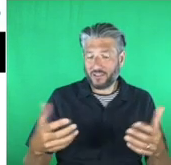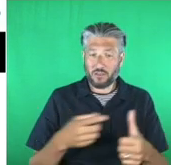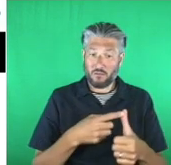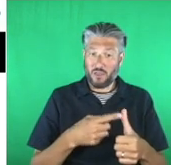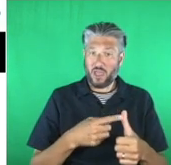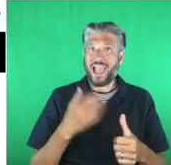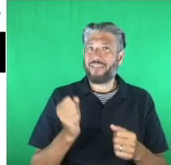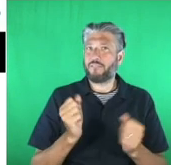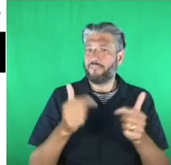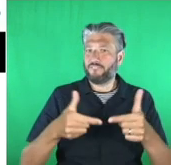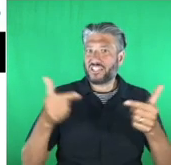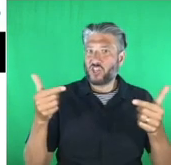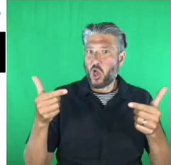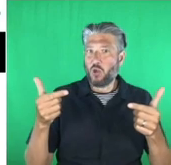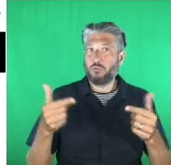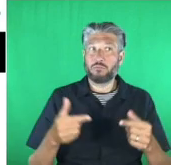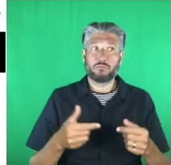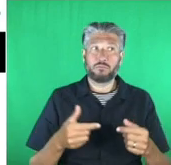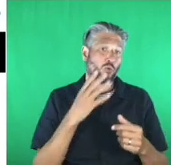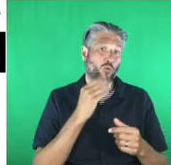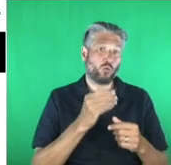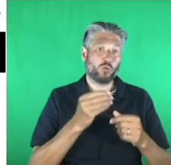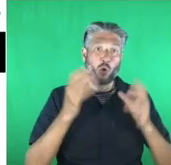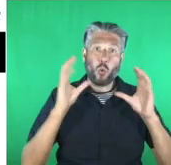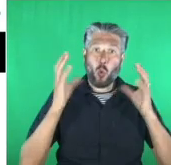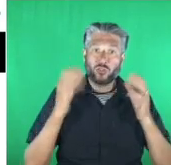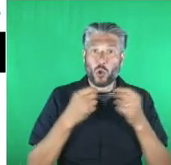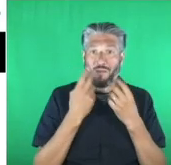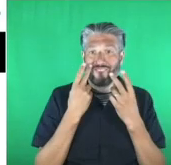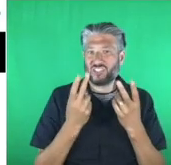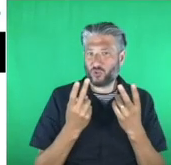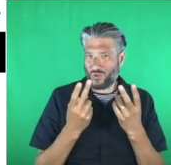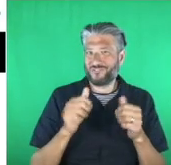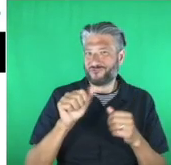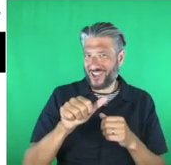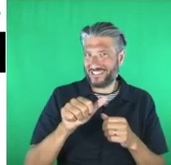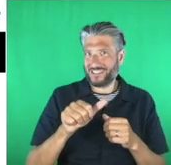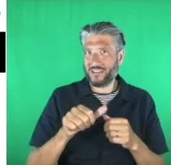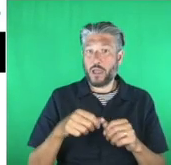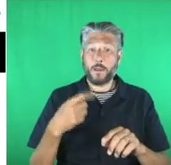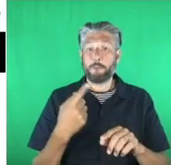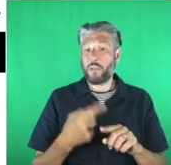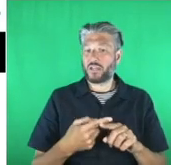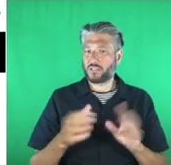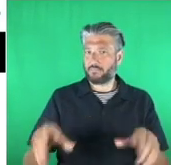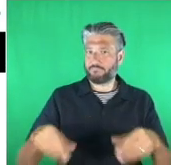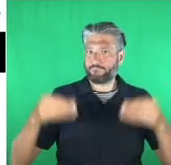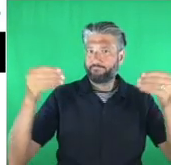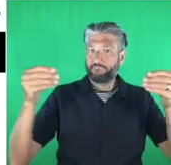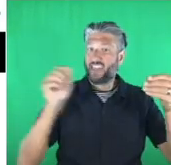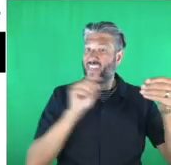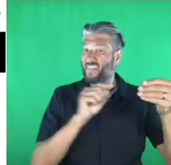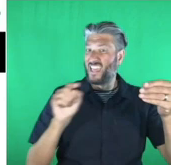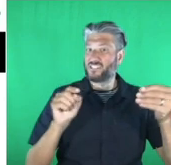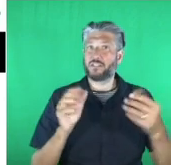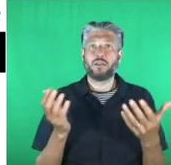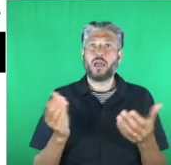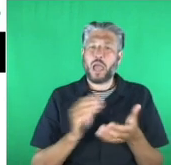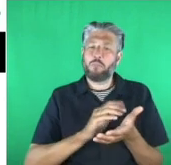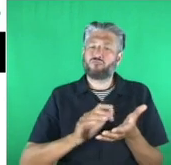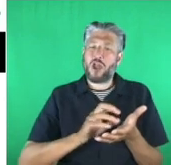audio components. And then I'm holding up a braille computer with braille dots on the bottom.